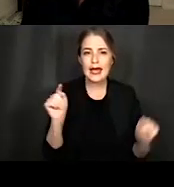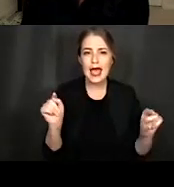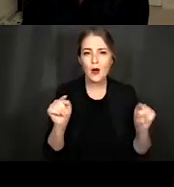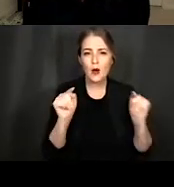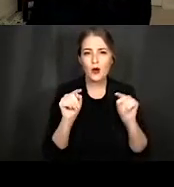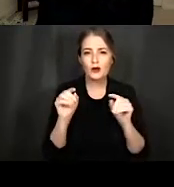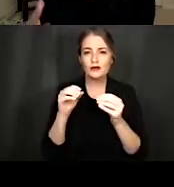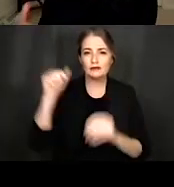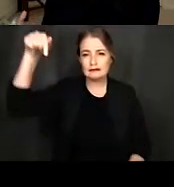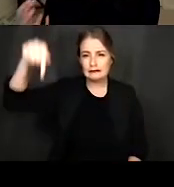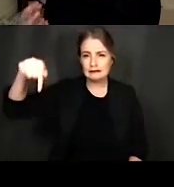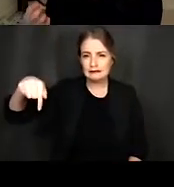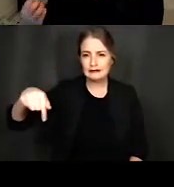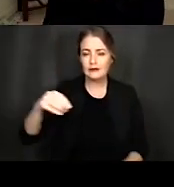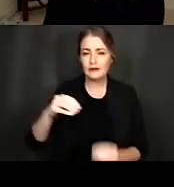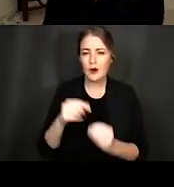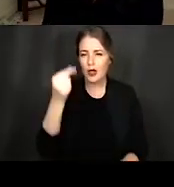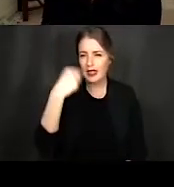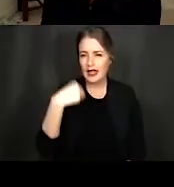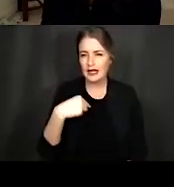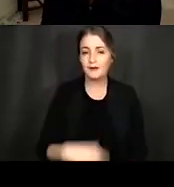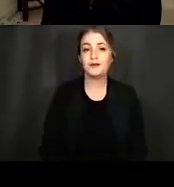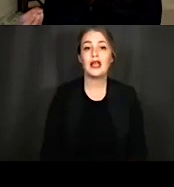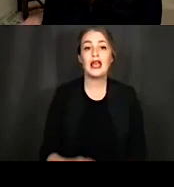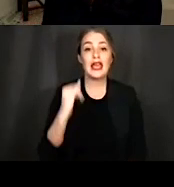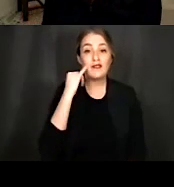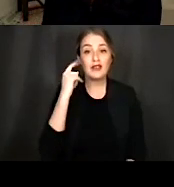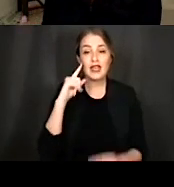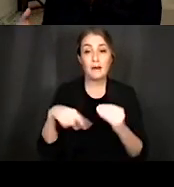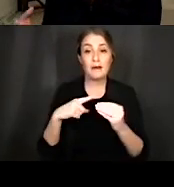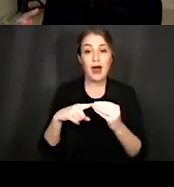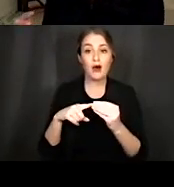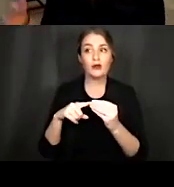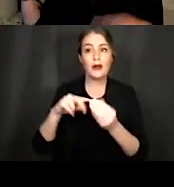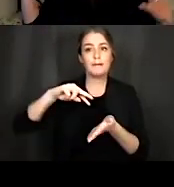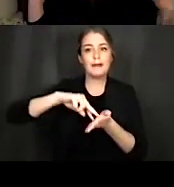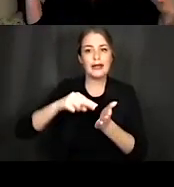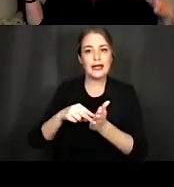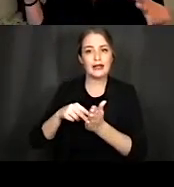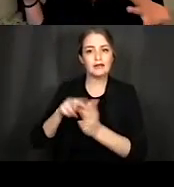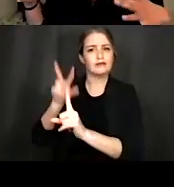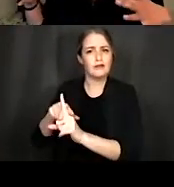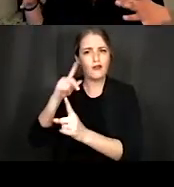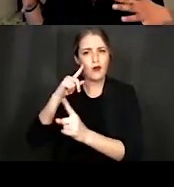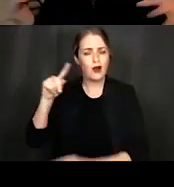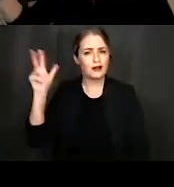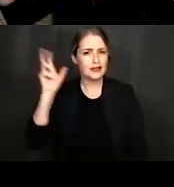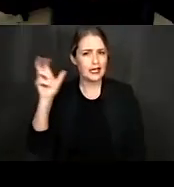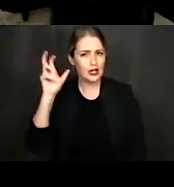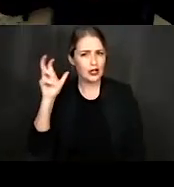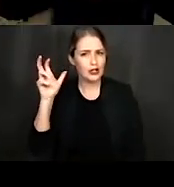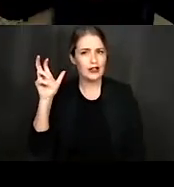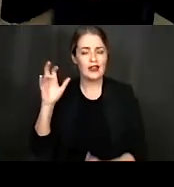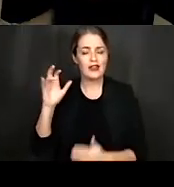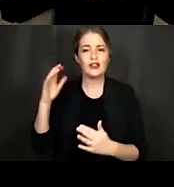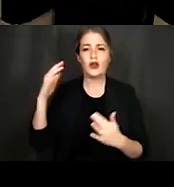Now typically, when we think about assigning relevance to a sound, we'll focus on those attentional centers of our brain, those